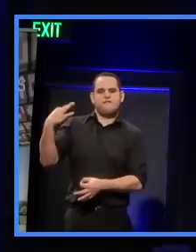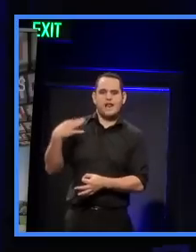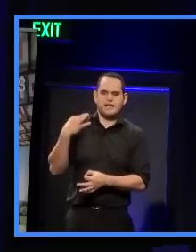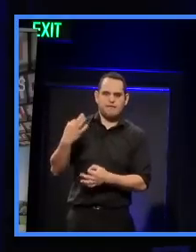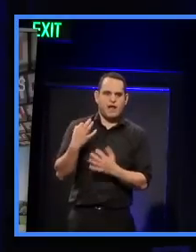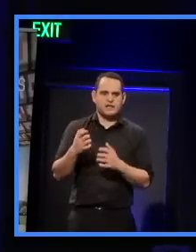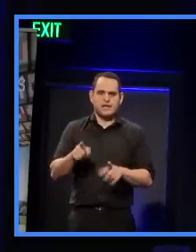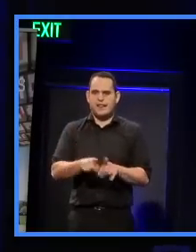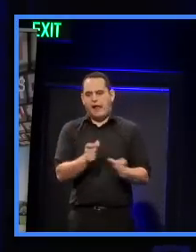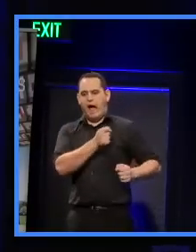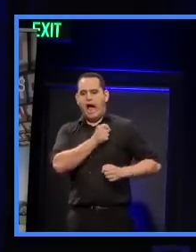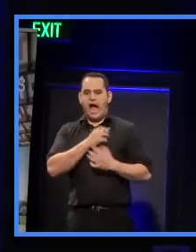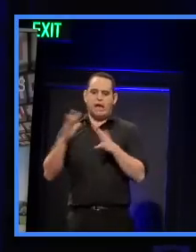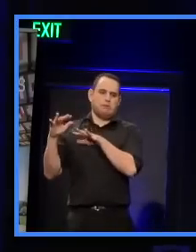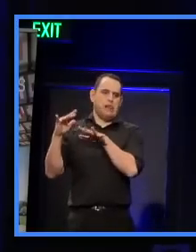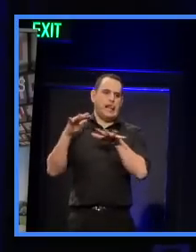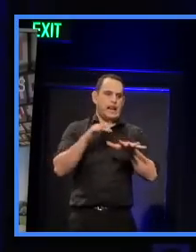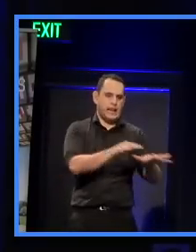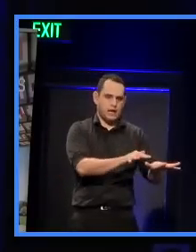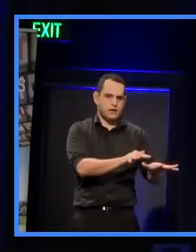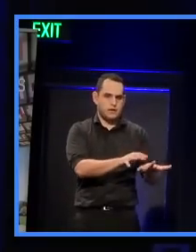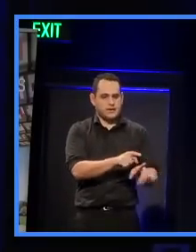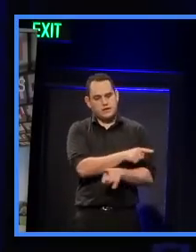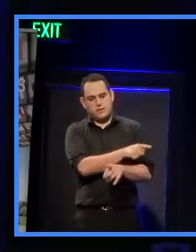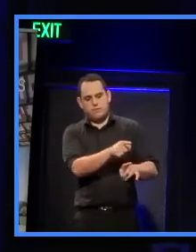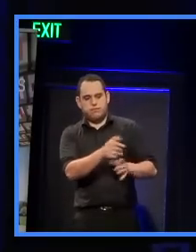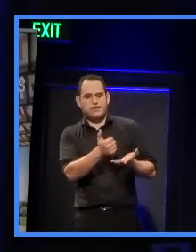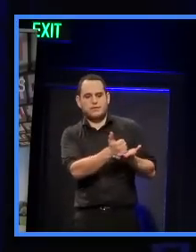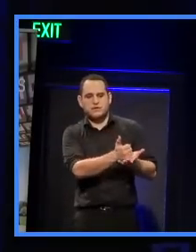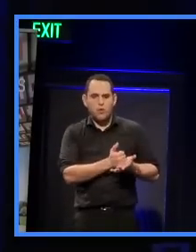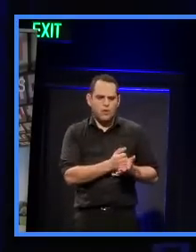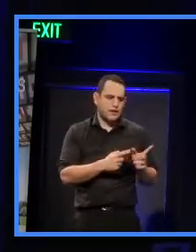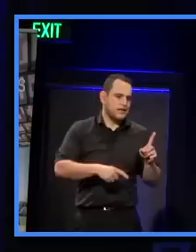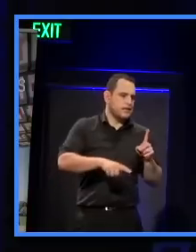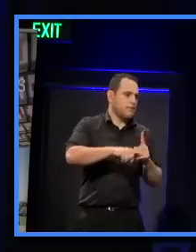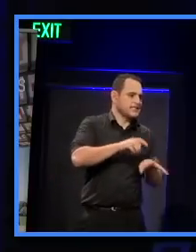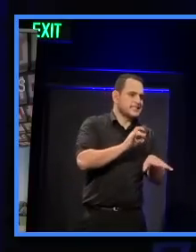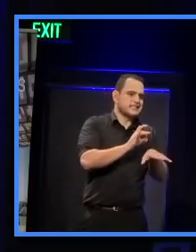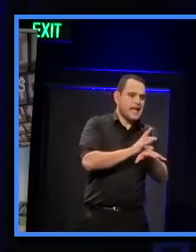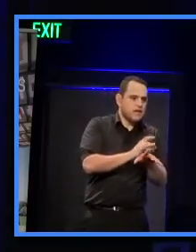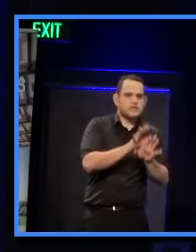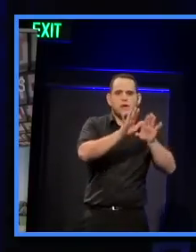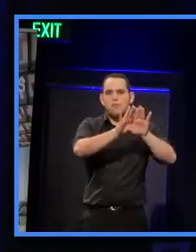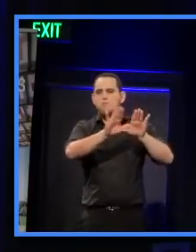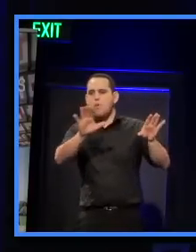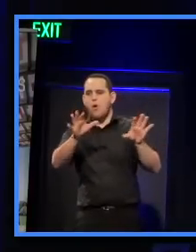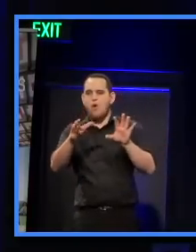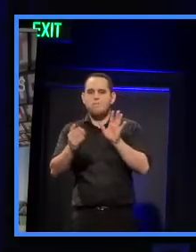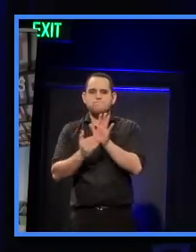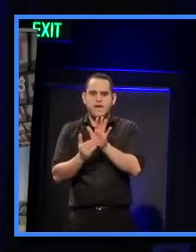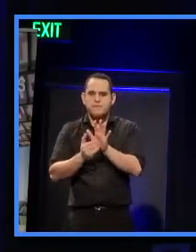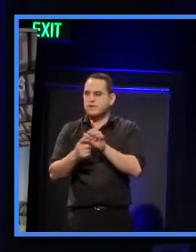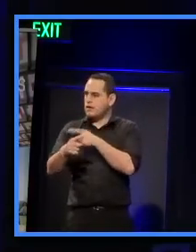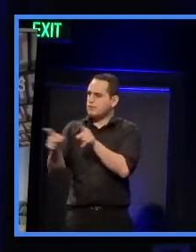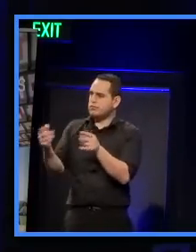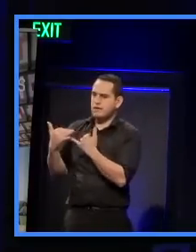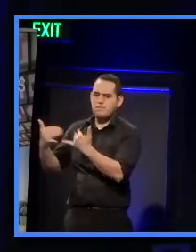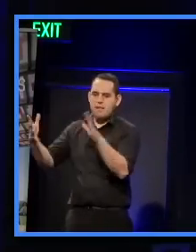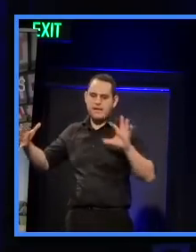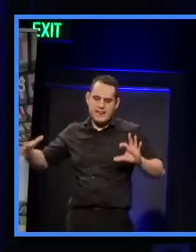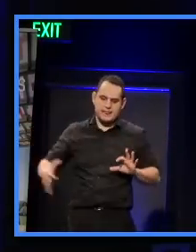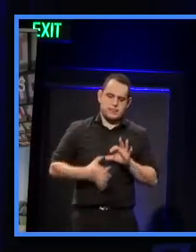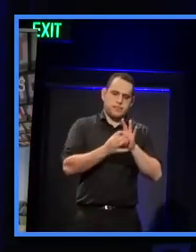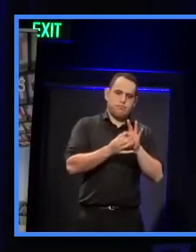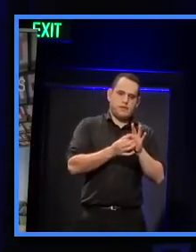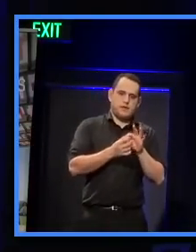of volunteers from the universities and tertiary educations, councillors who came along, local board members and members of the public to be participating